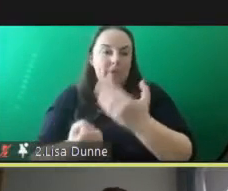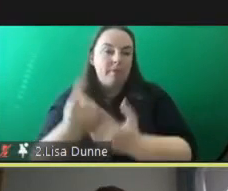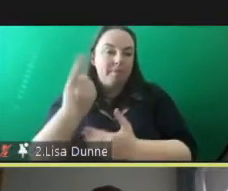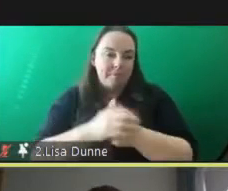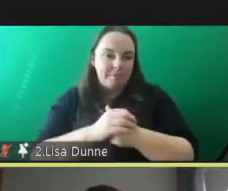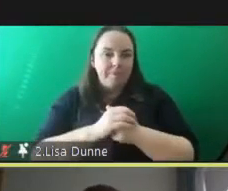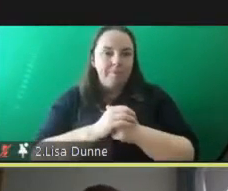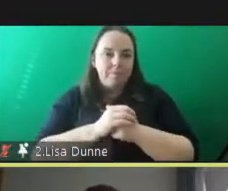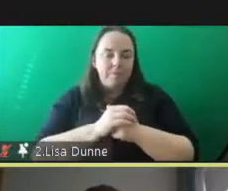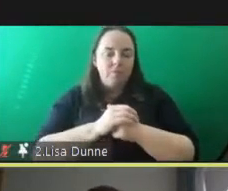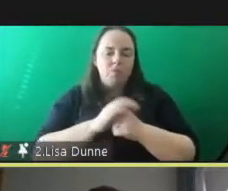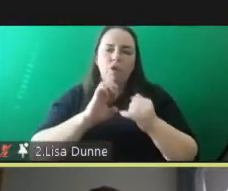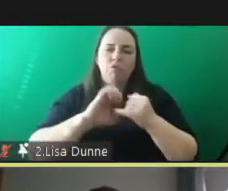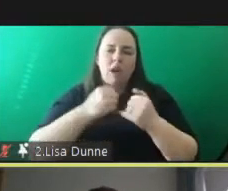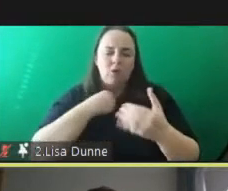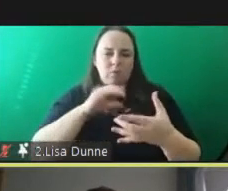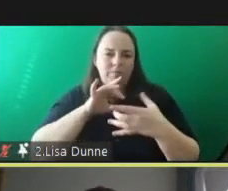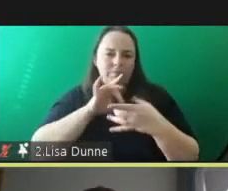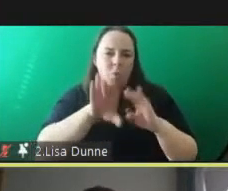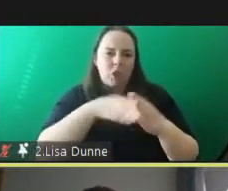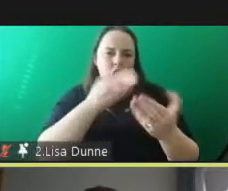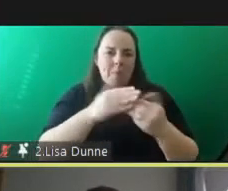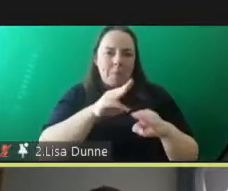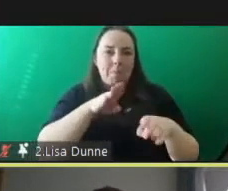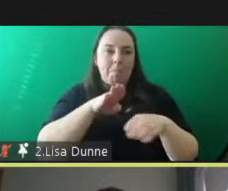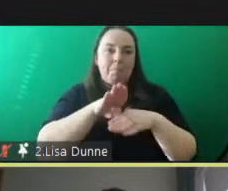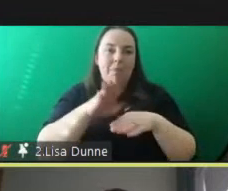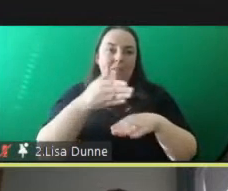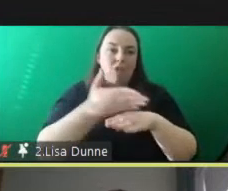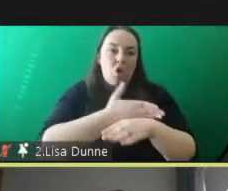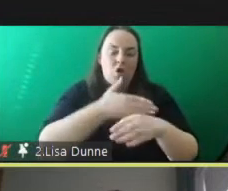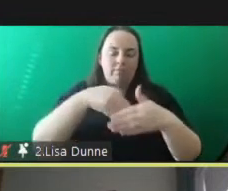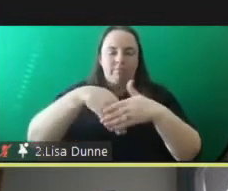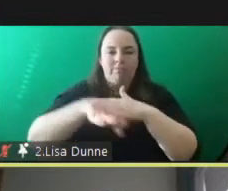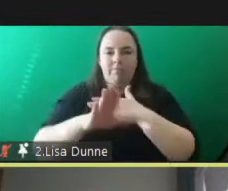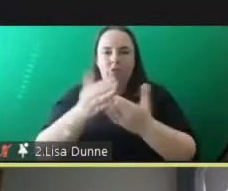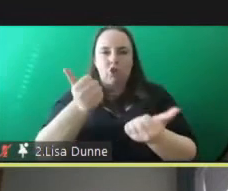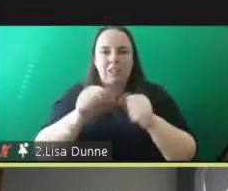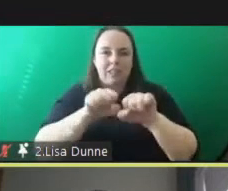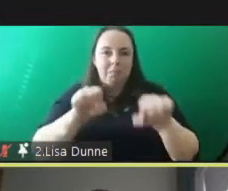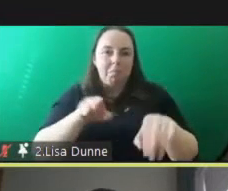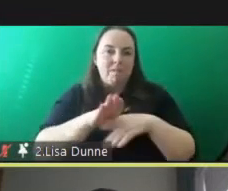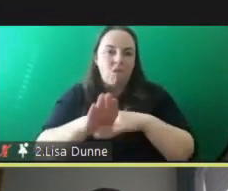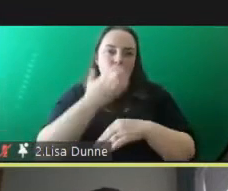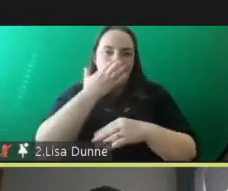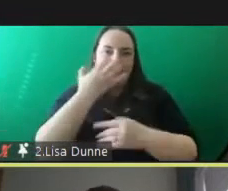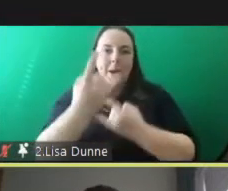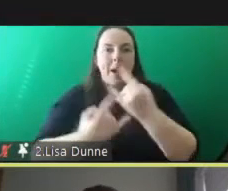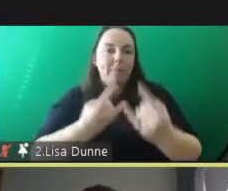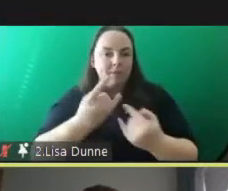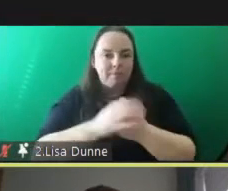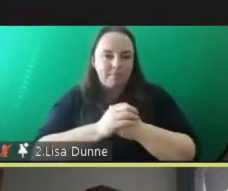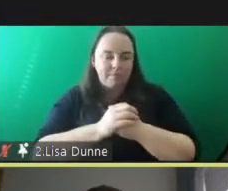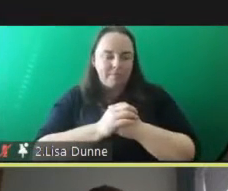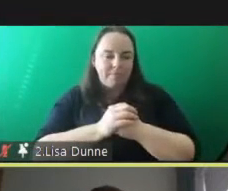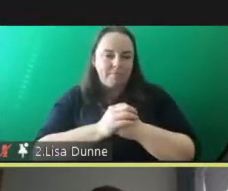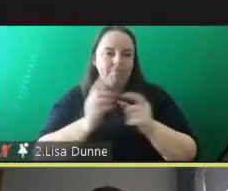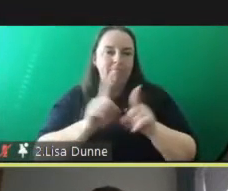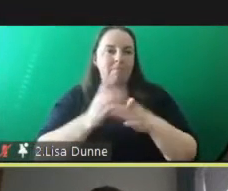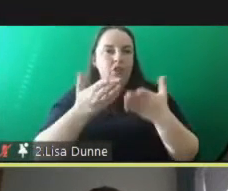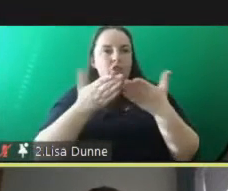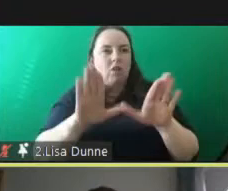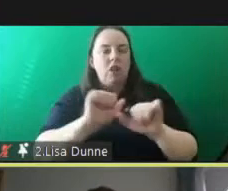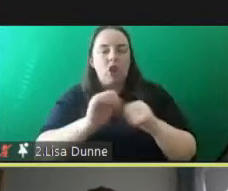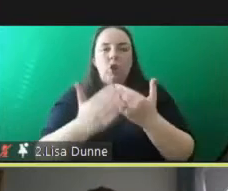before they enter the justice system so again early intervention um even the general youth services